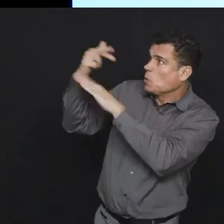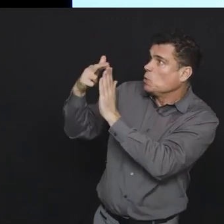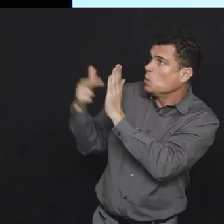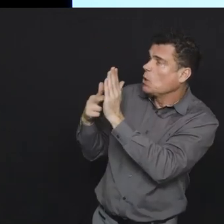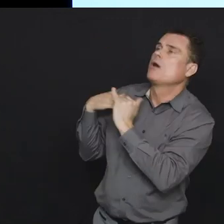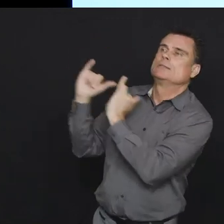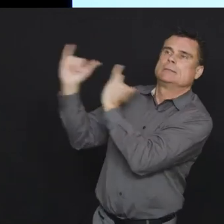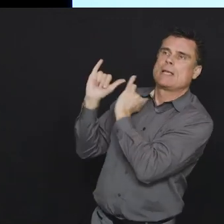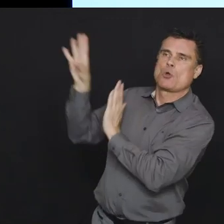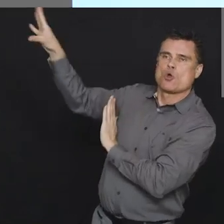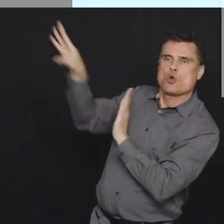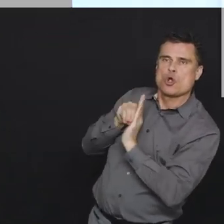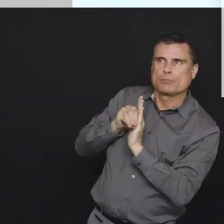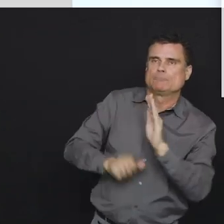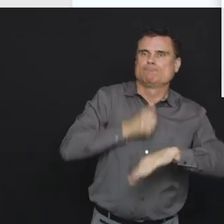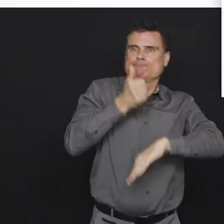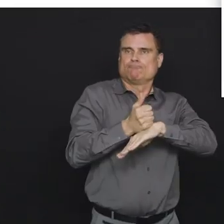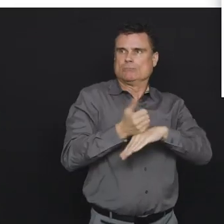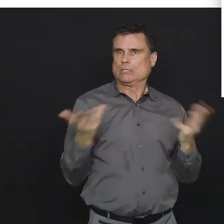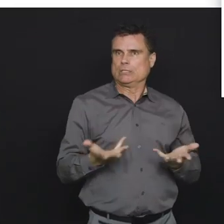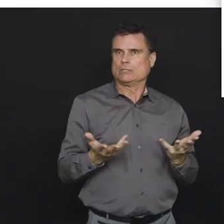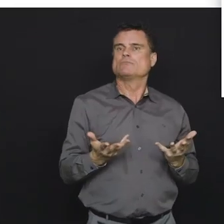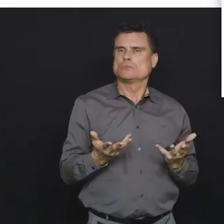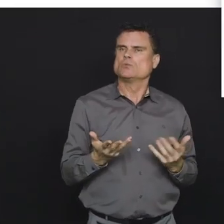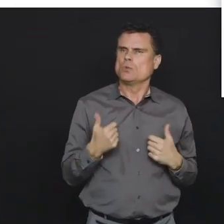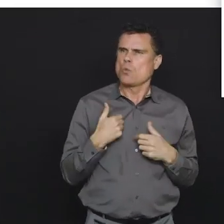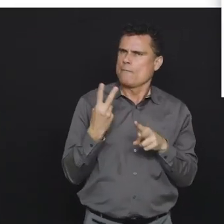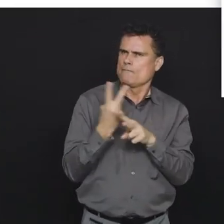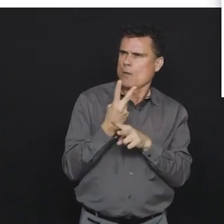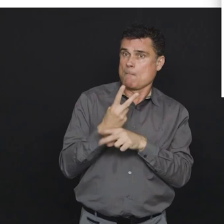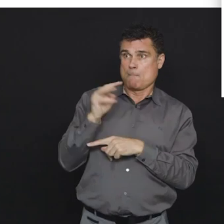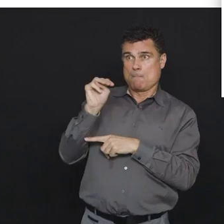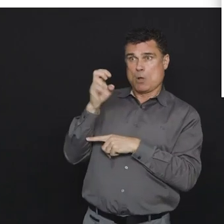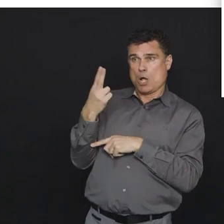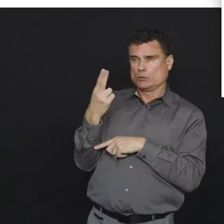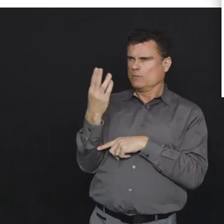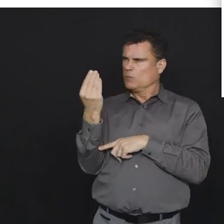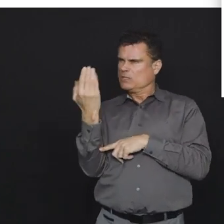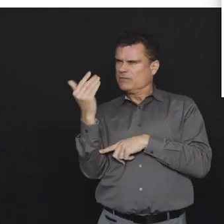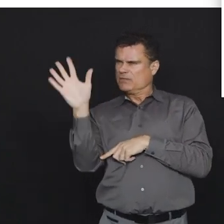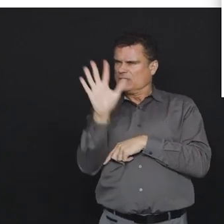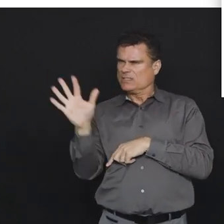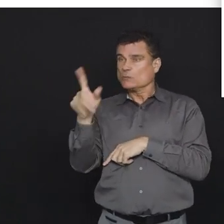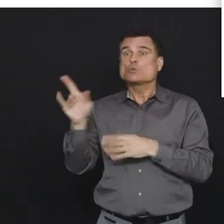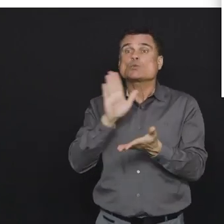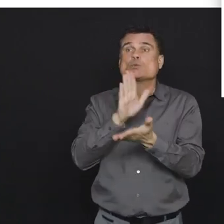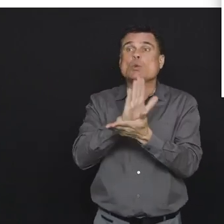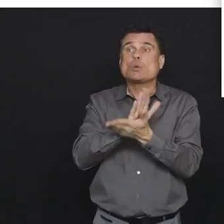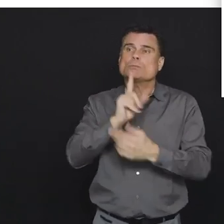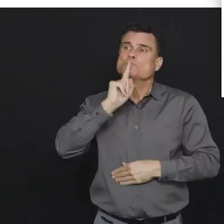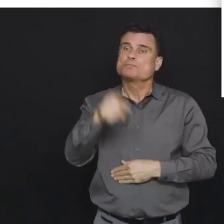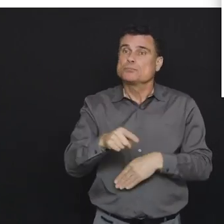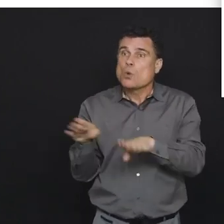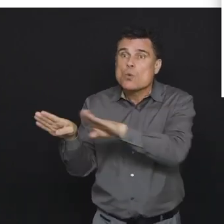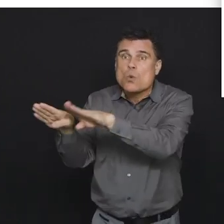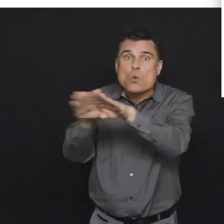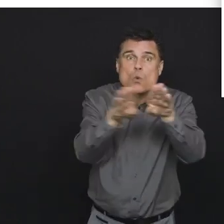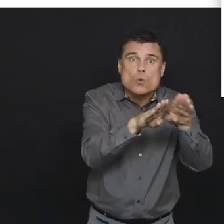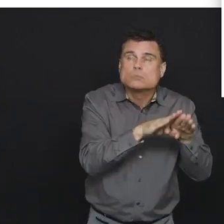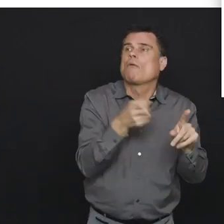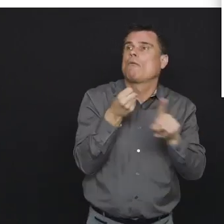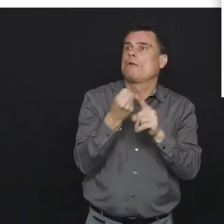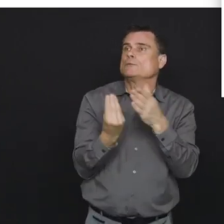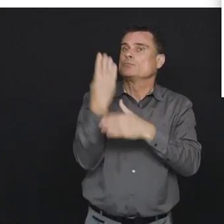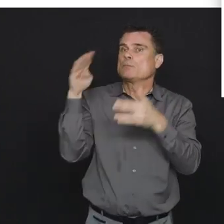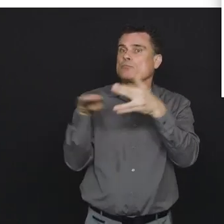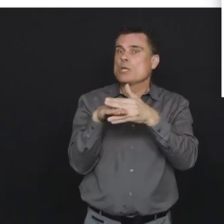countries around the world. So we I look at the 14th 15th of March when schools were closed for March